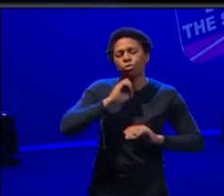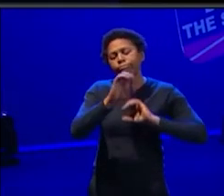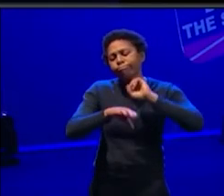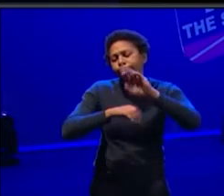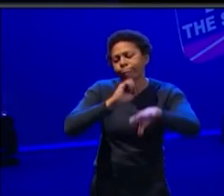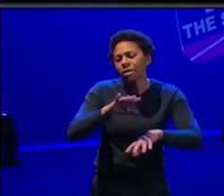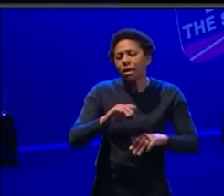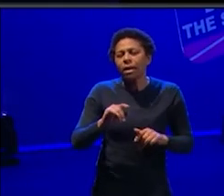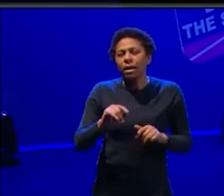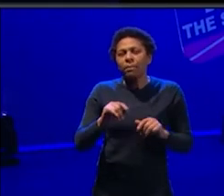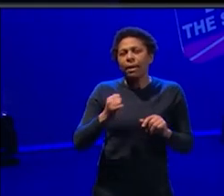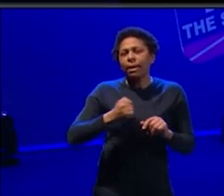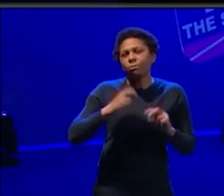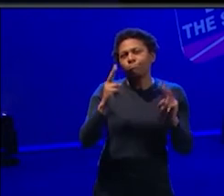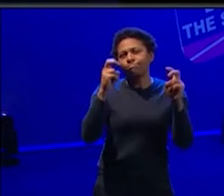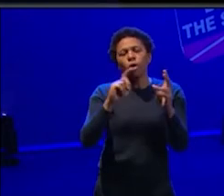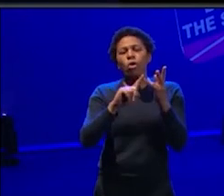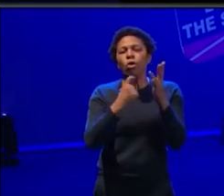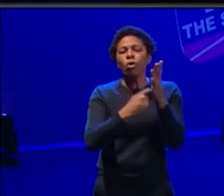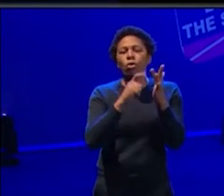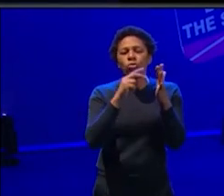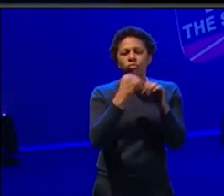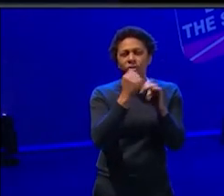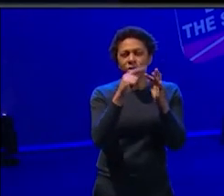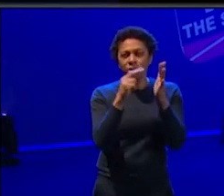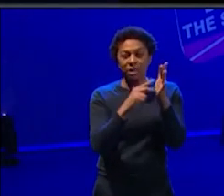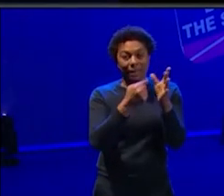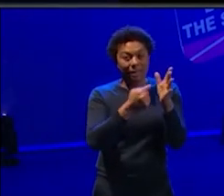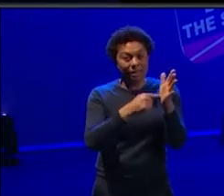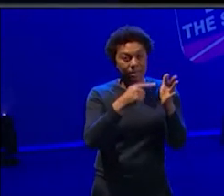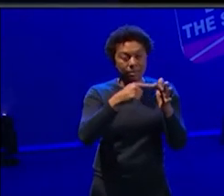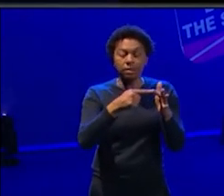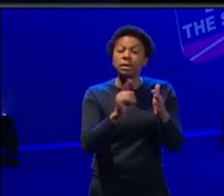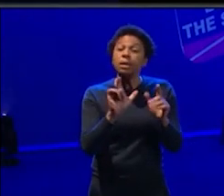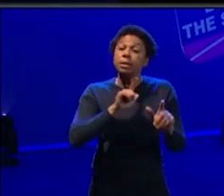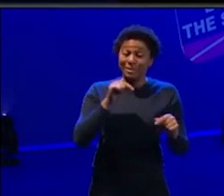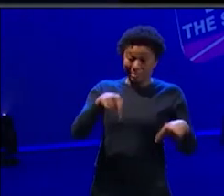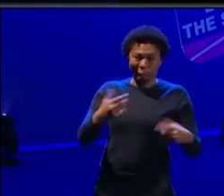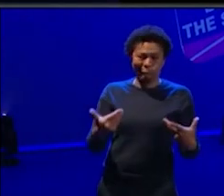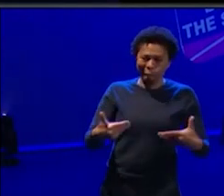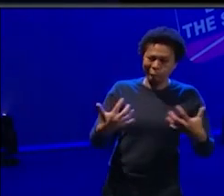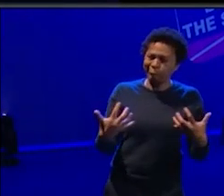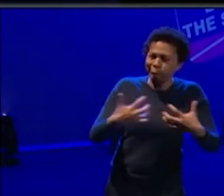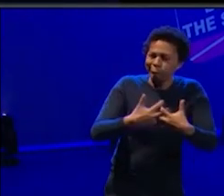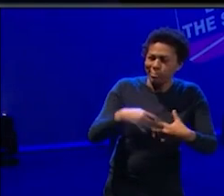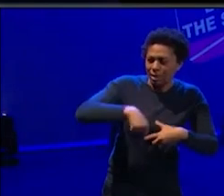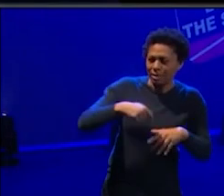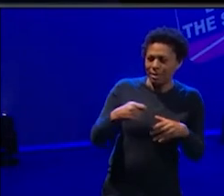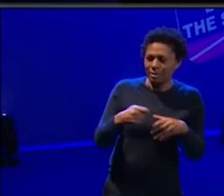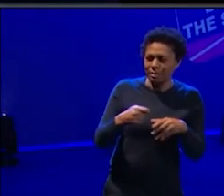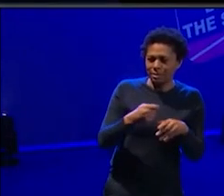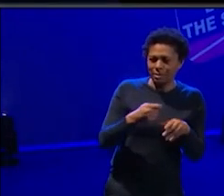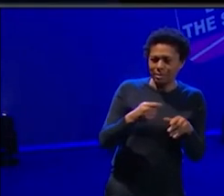about originate, um, because that's, um, uh, fits in with this kind of like age group. It's, um,